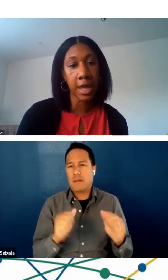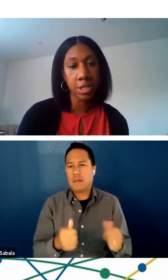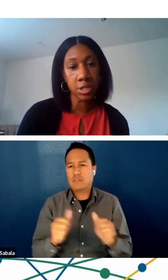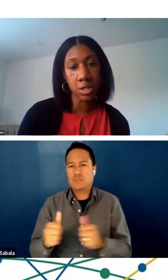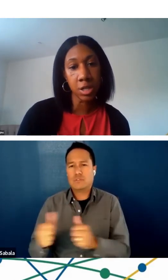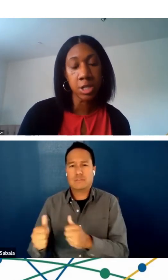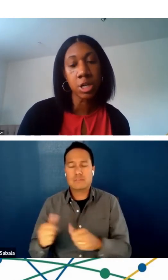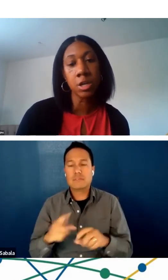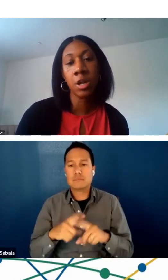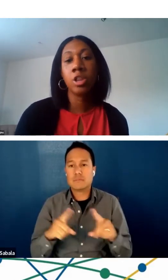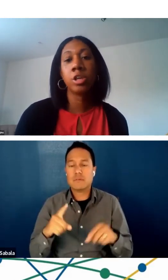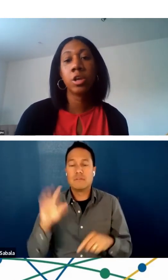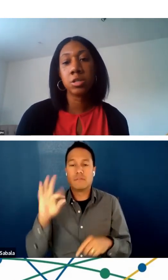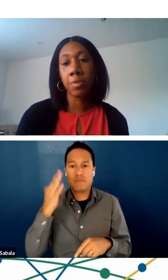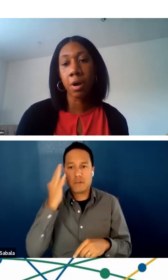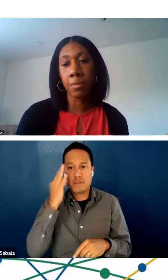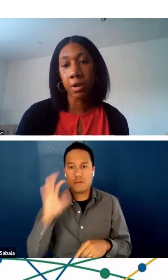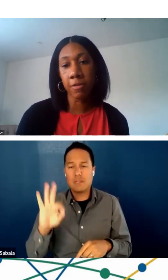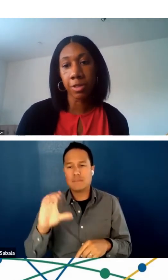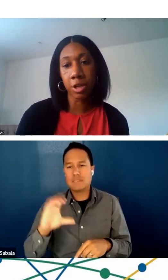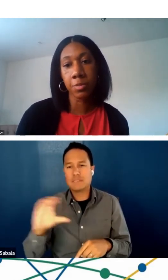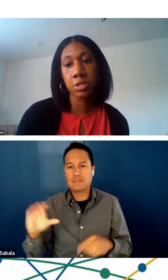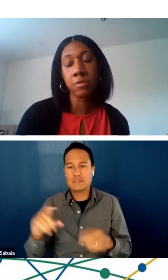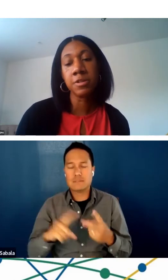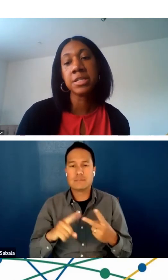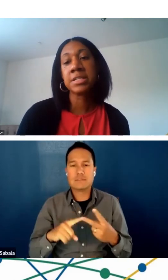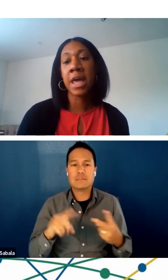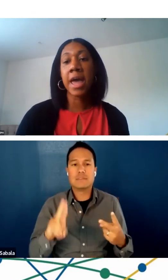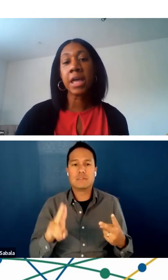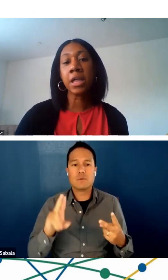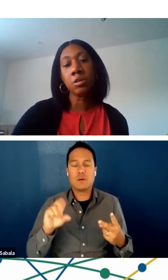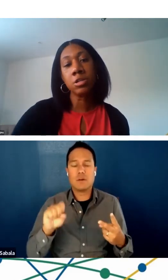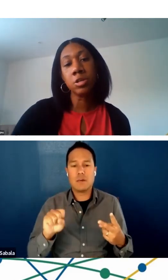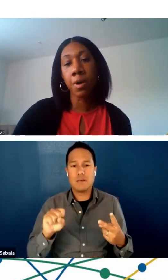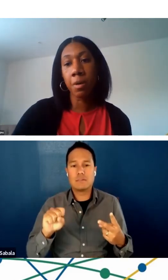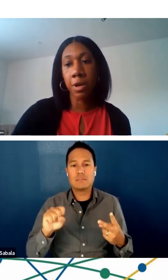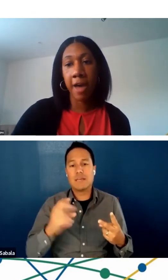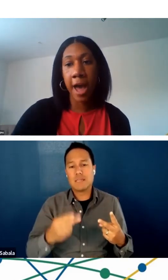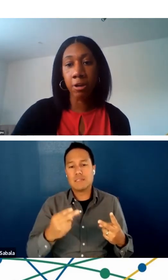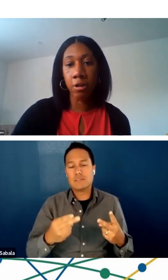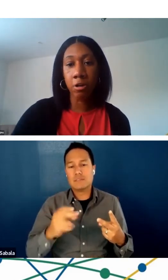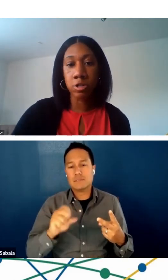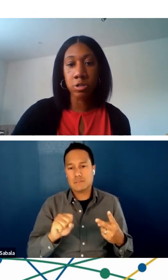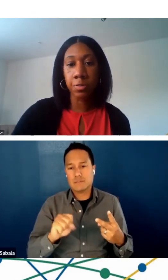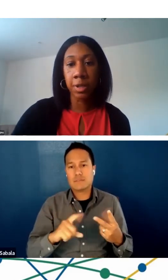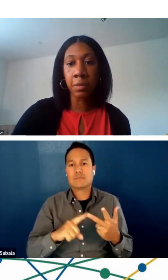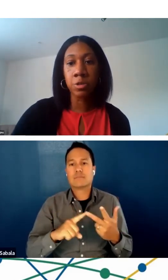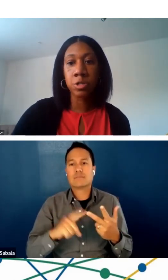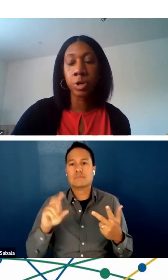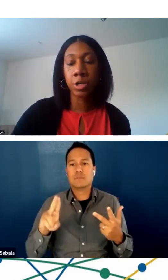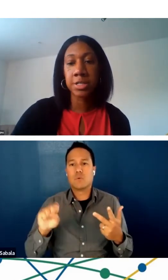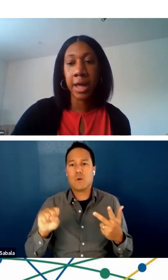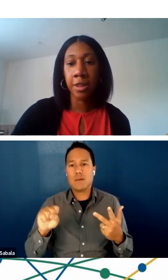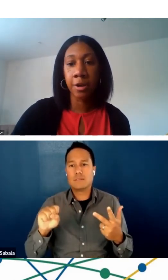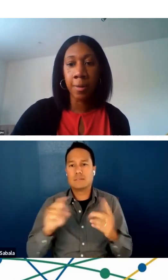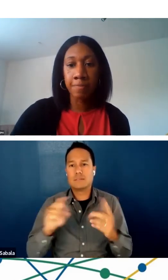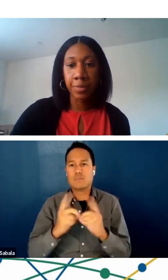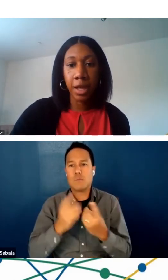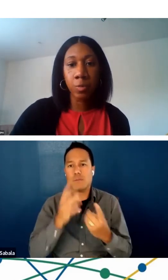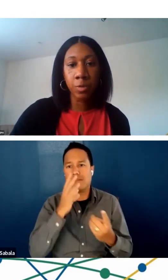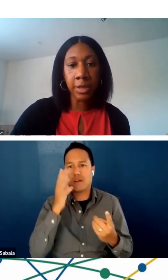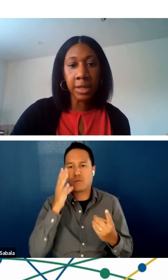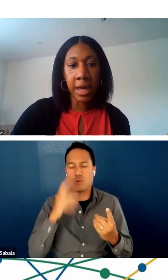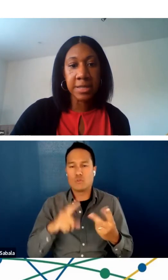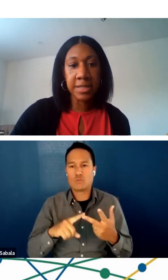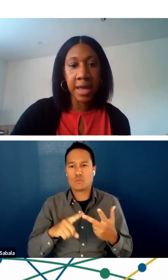Communications Commission, the U.S. Department of Health and Human Services, and the U.S. Department of Agriculture, being able to work together